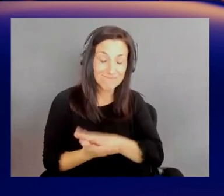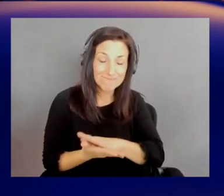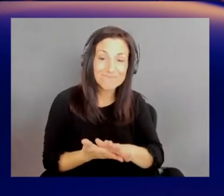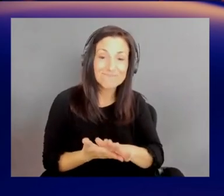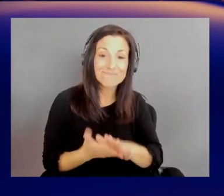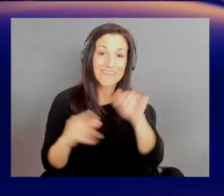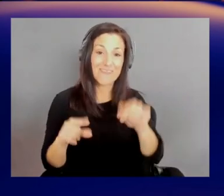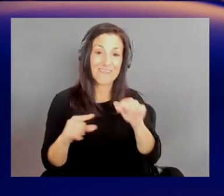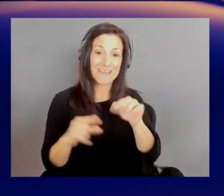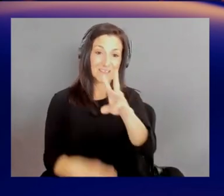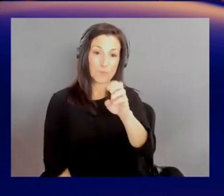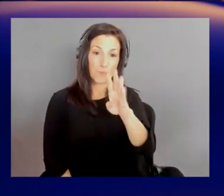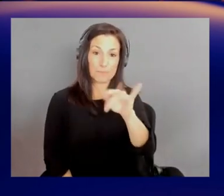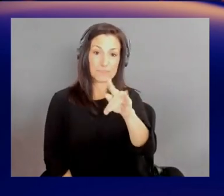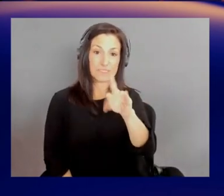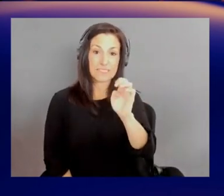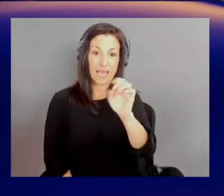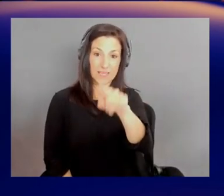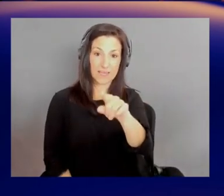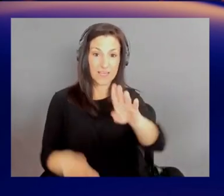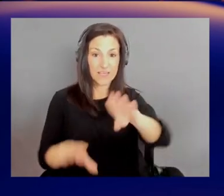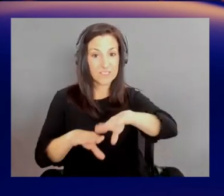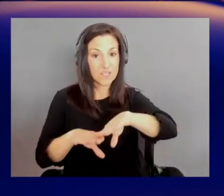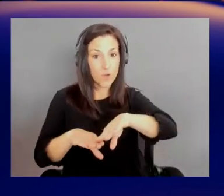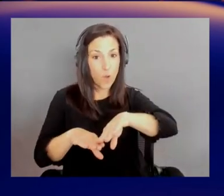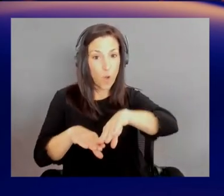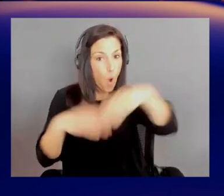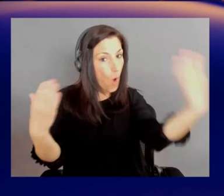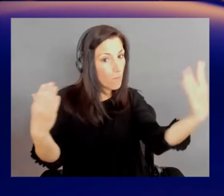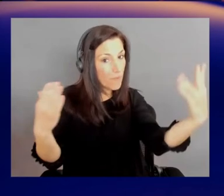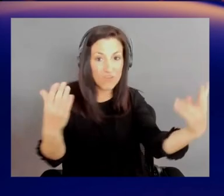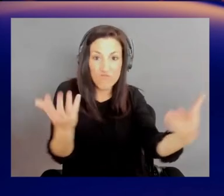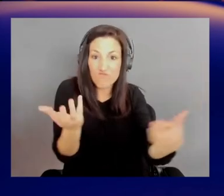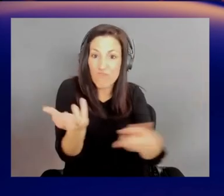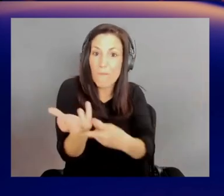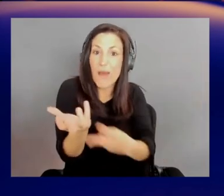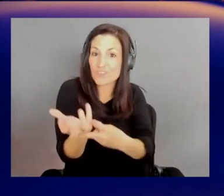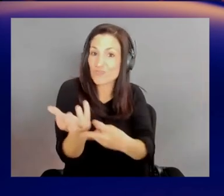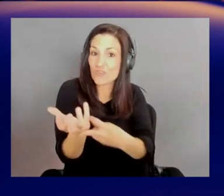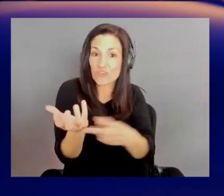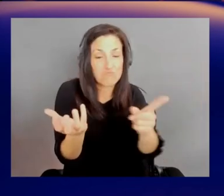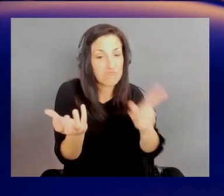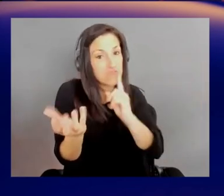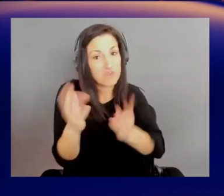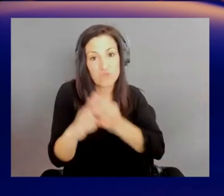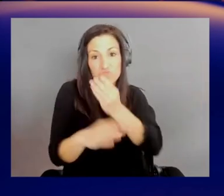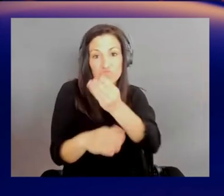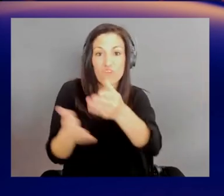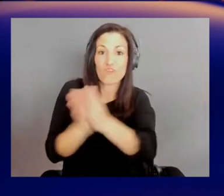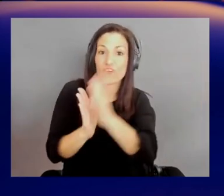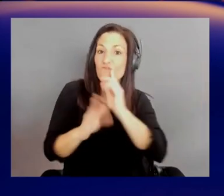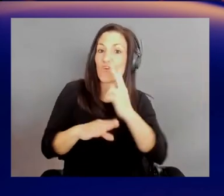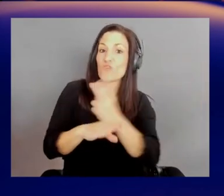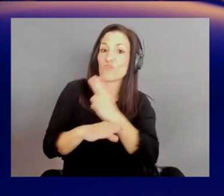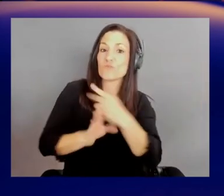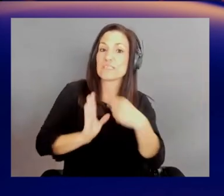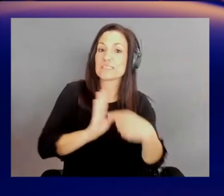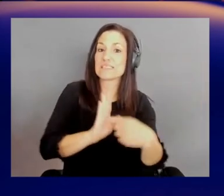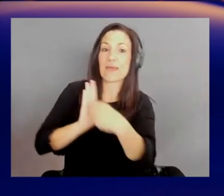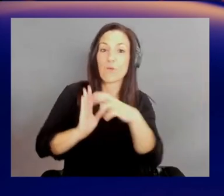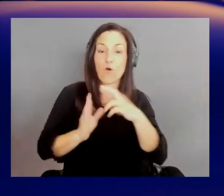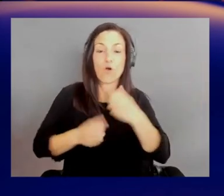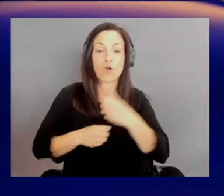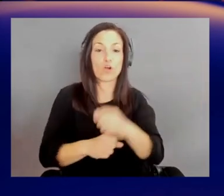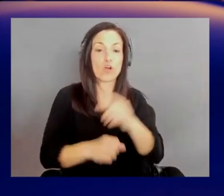is an open GitHub repository. Right. Anybody can make a pull request to add a usage example, a tutorial, and we want to hear about it. Yeah.